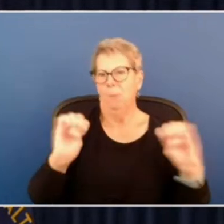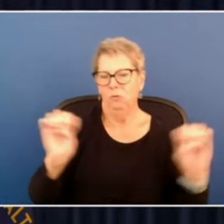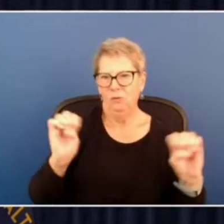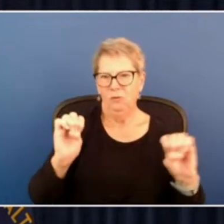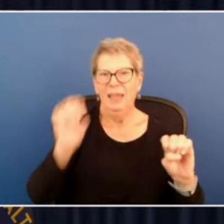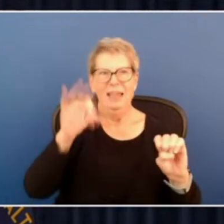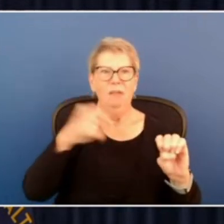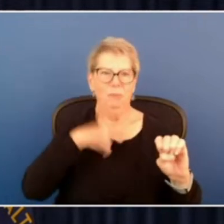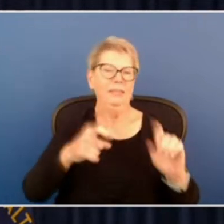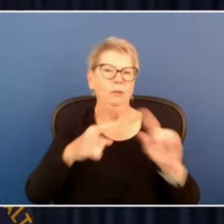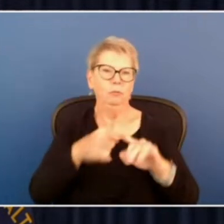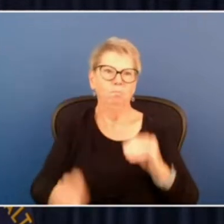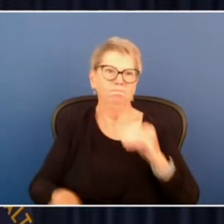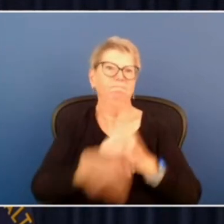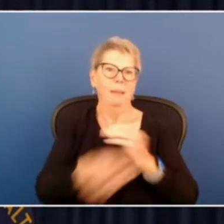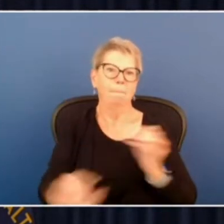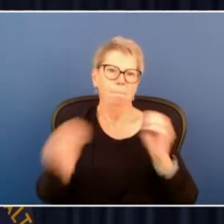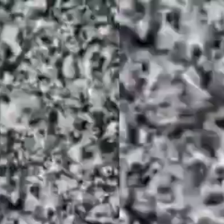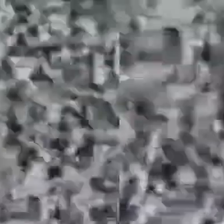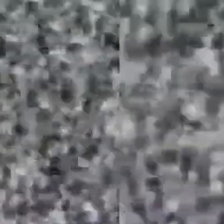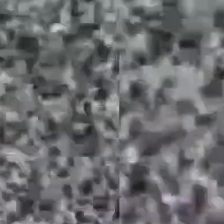should we need to.